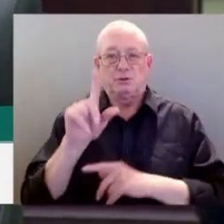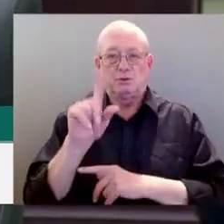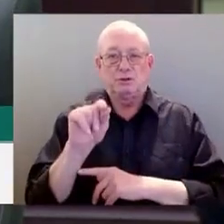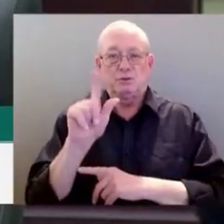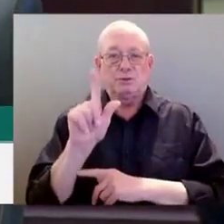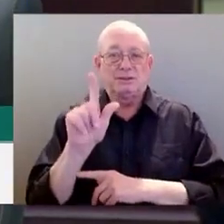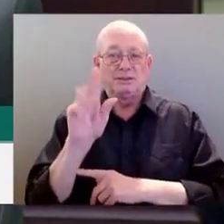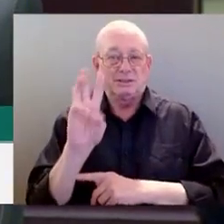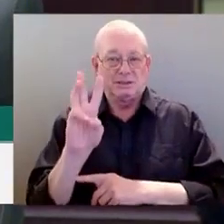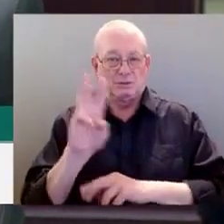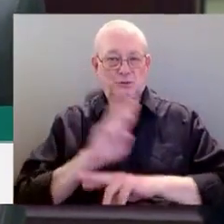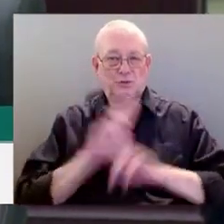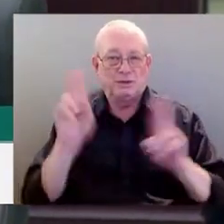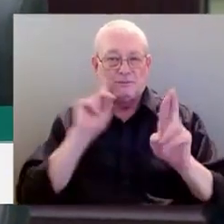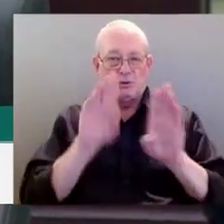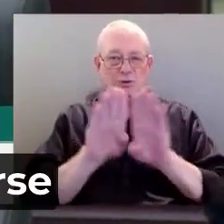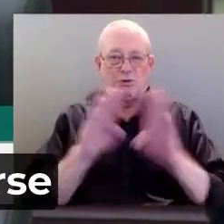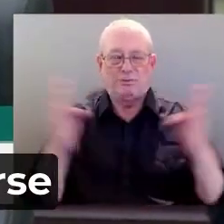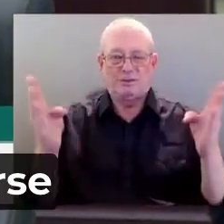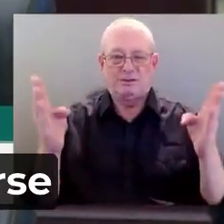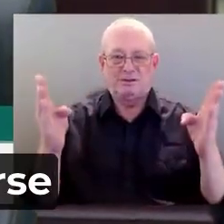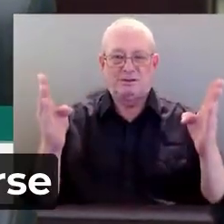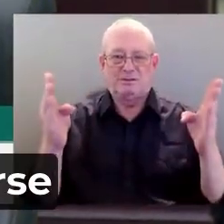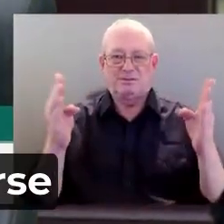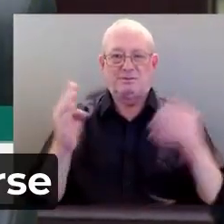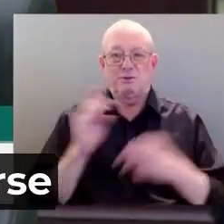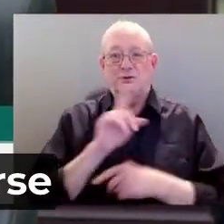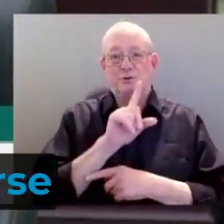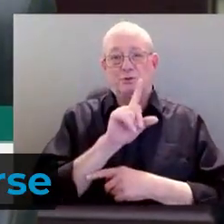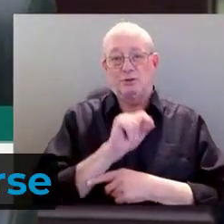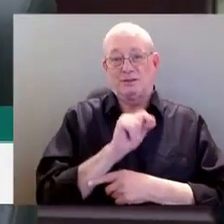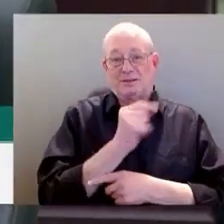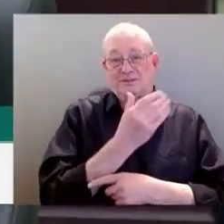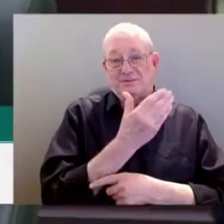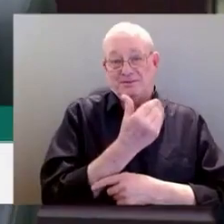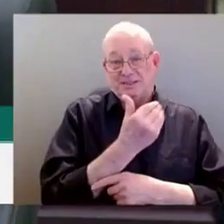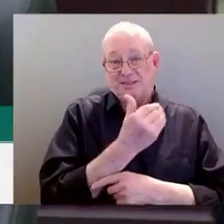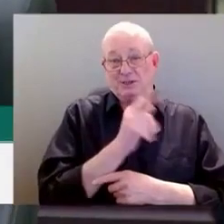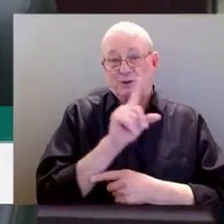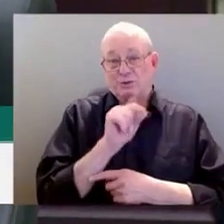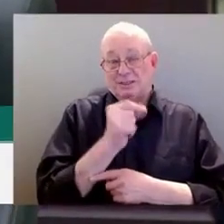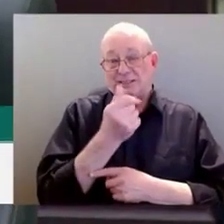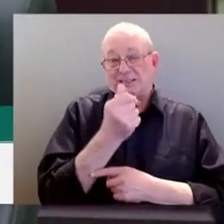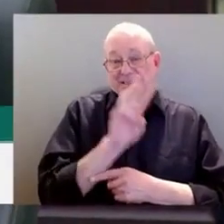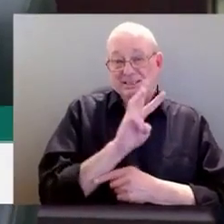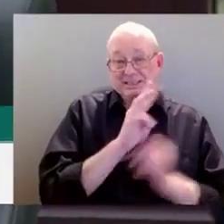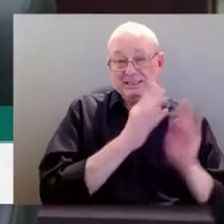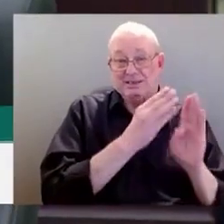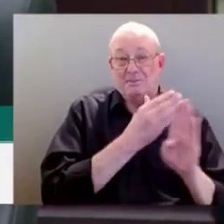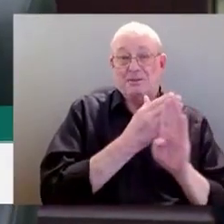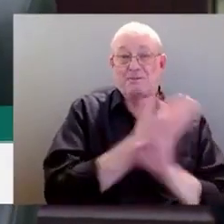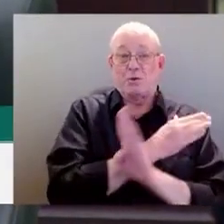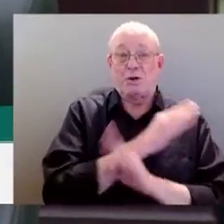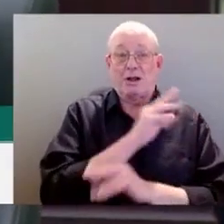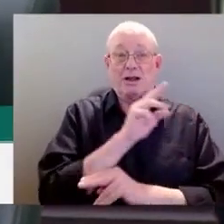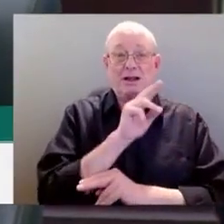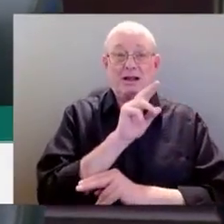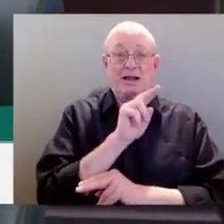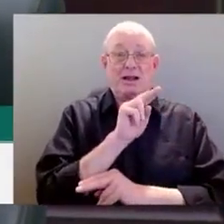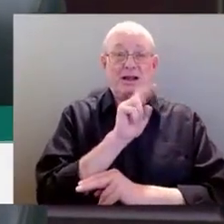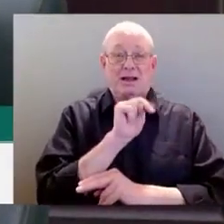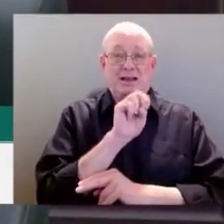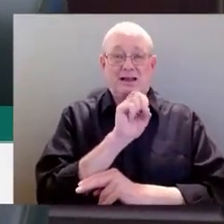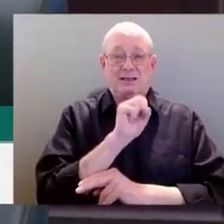2015 and in 2016, before the Nenshi Trojan Horse and Liberal Invasion, the NDP announced zero